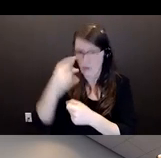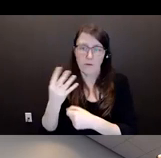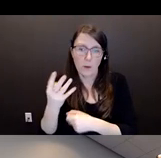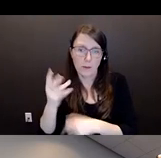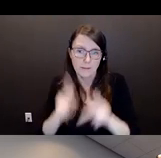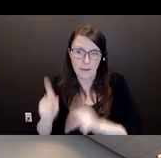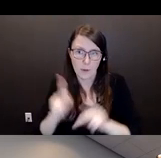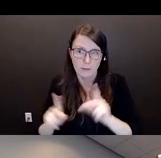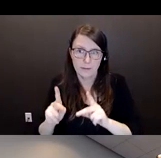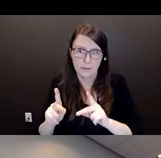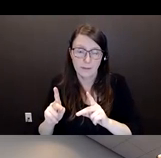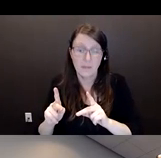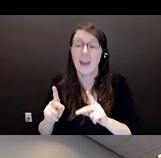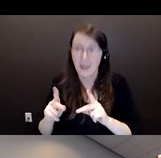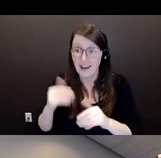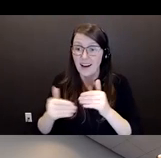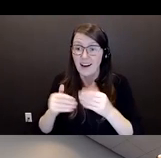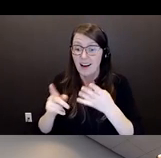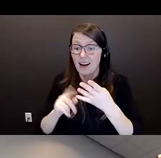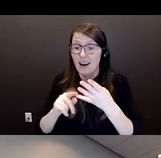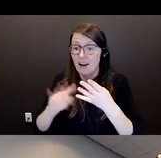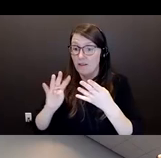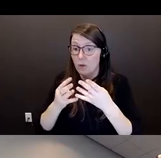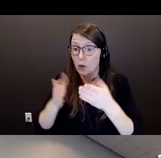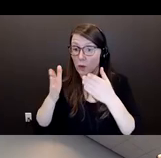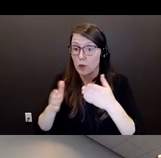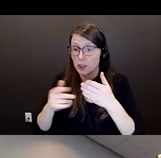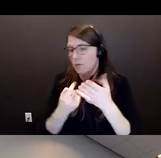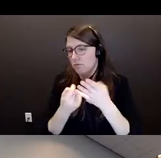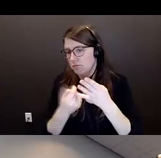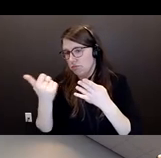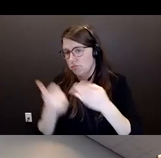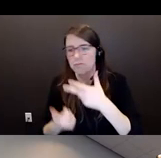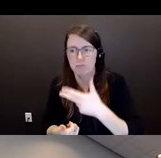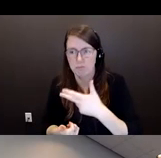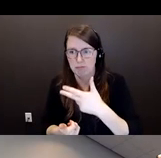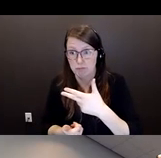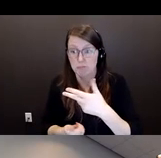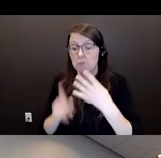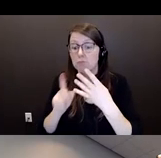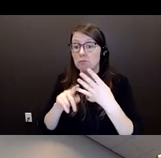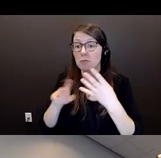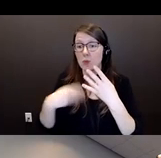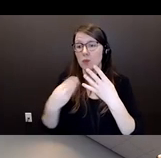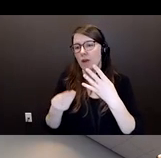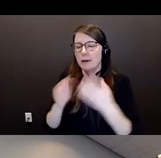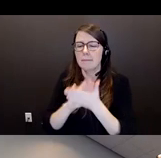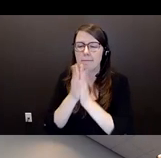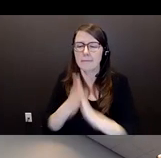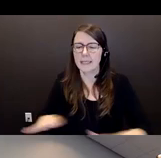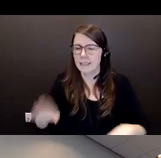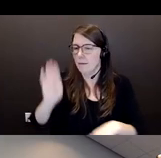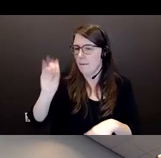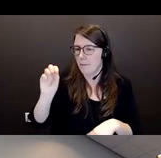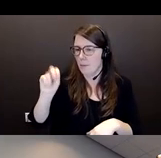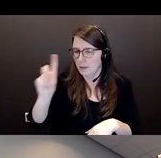dropped off the fourth person. And they got a what's called a peace bond that lasted for a